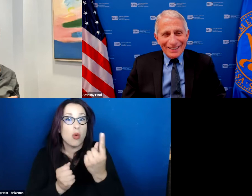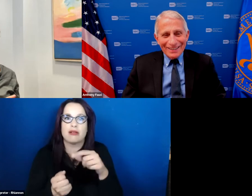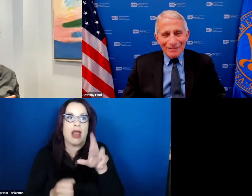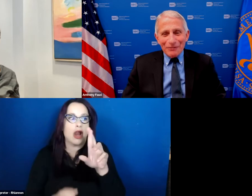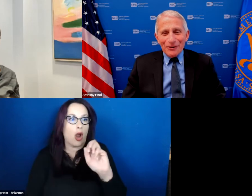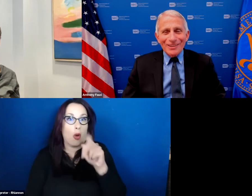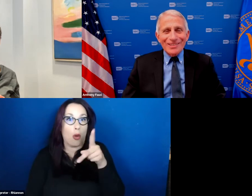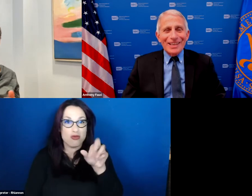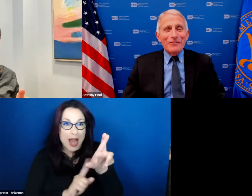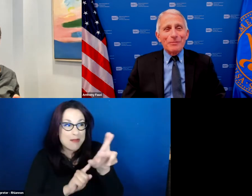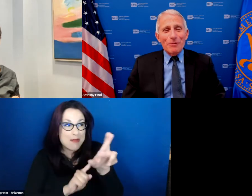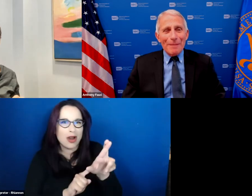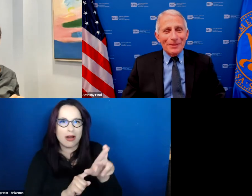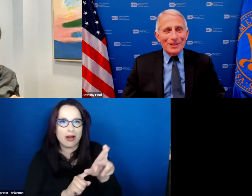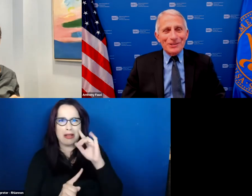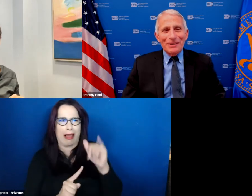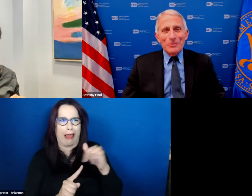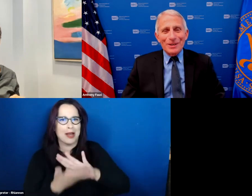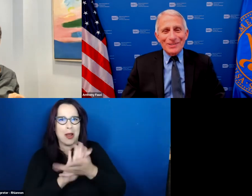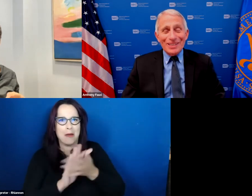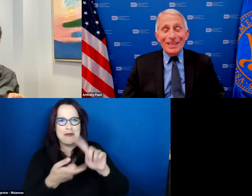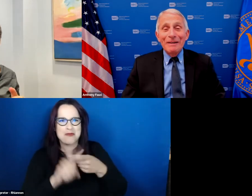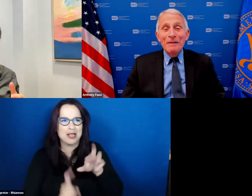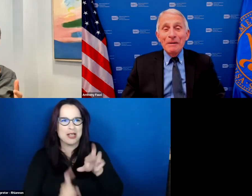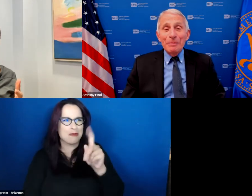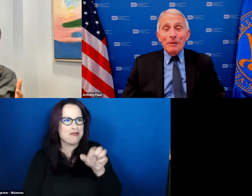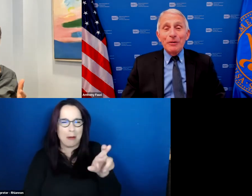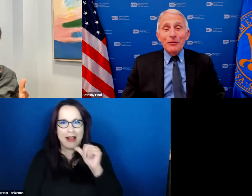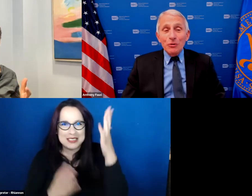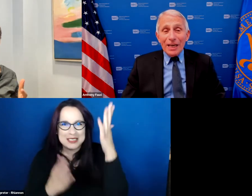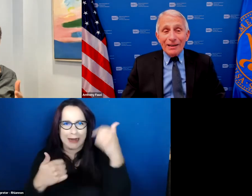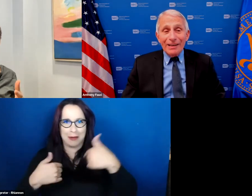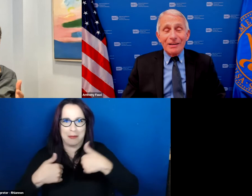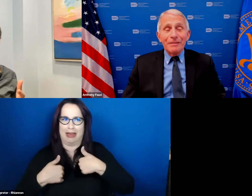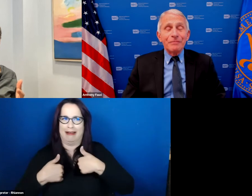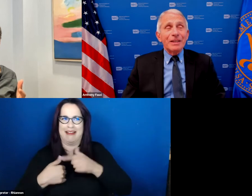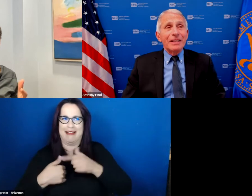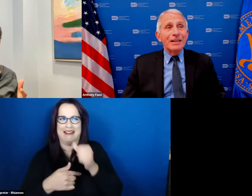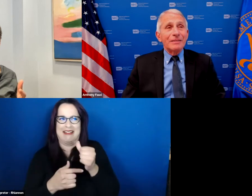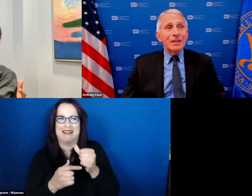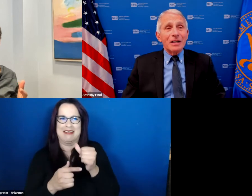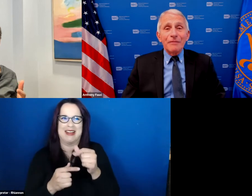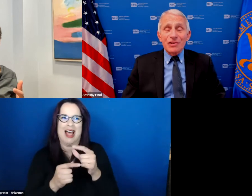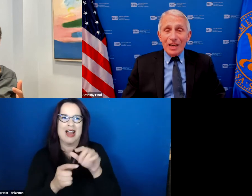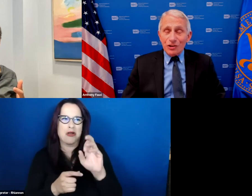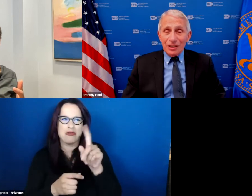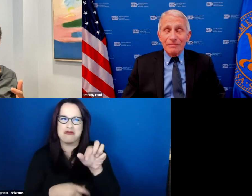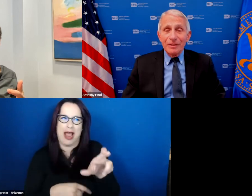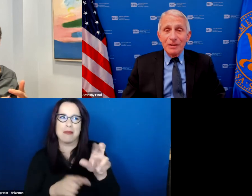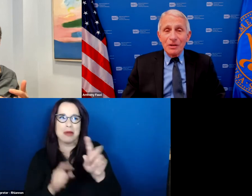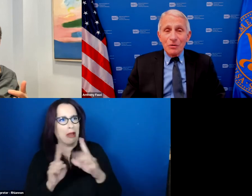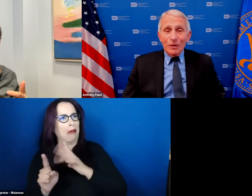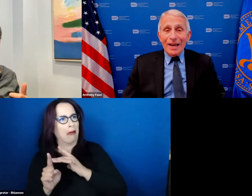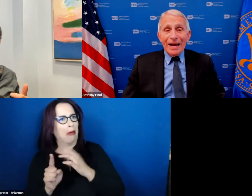I'm the farthest thing from a rapper that you'll ever want to see but if you get in a in a conversation